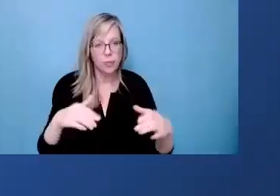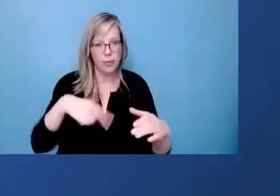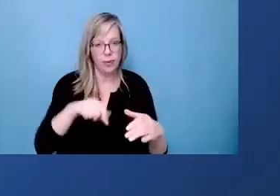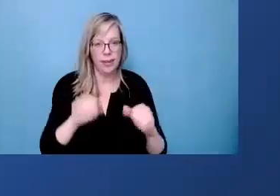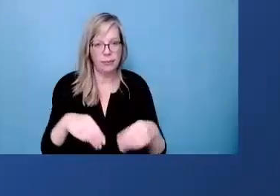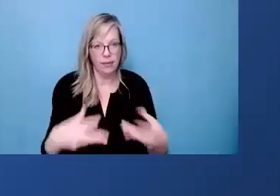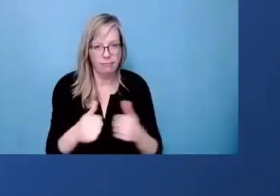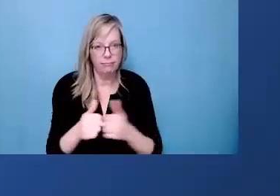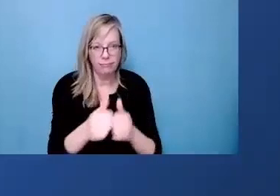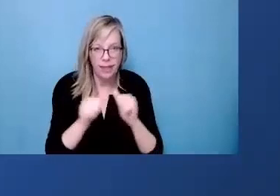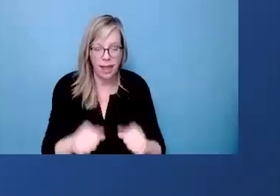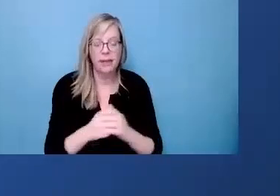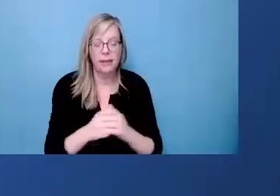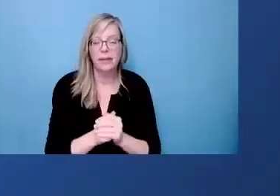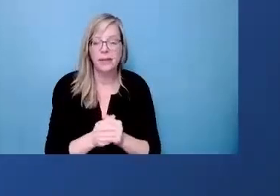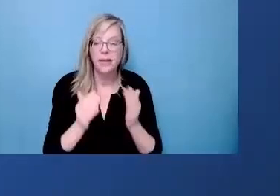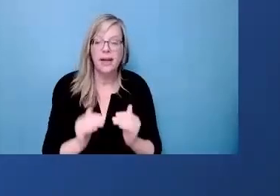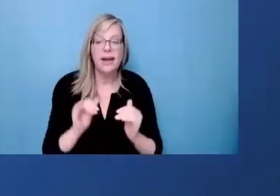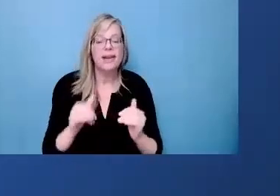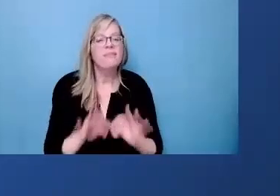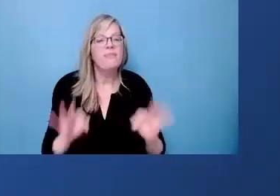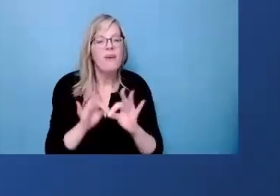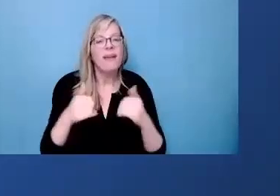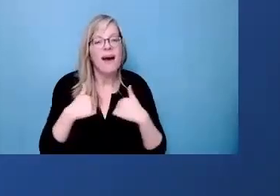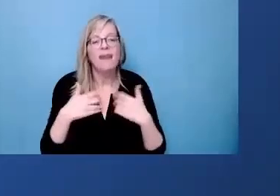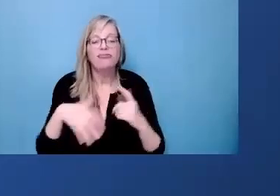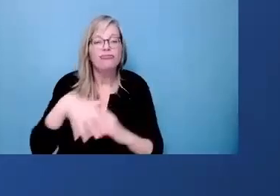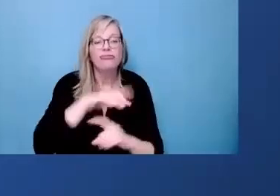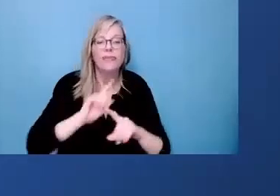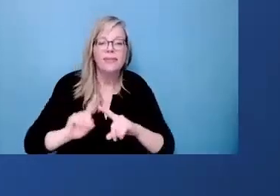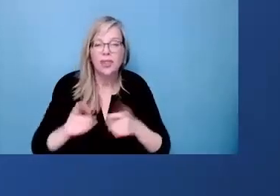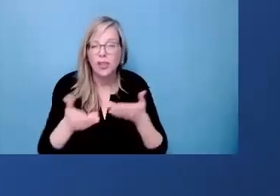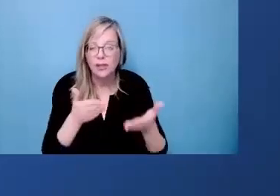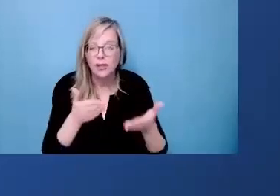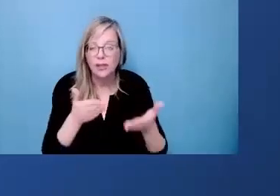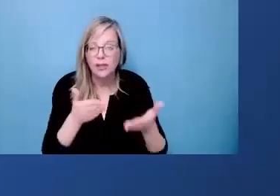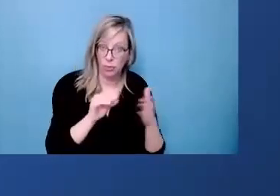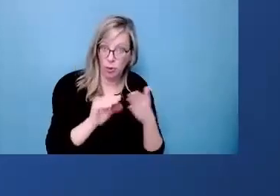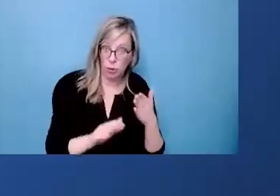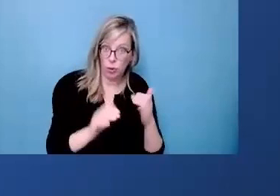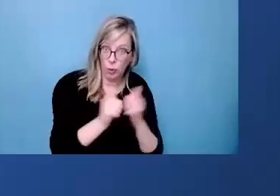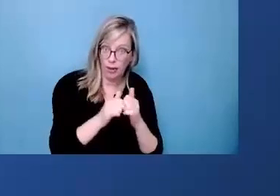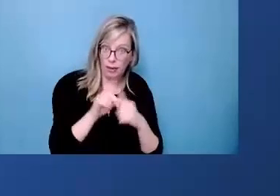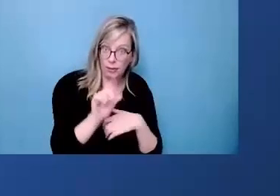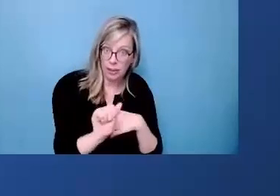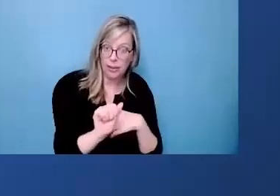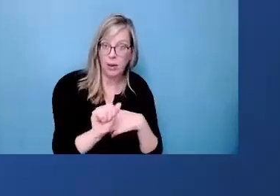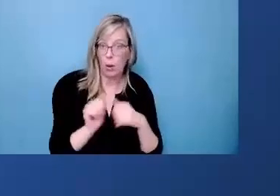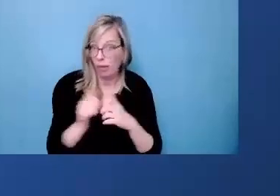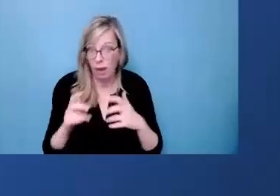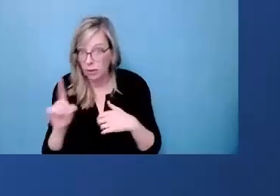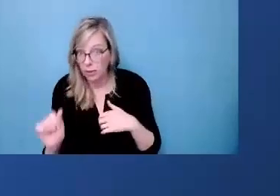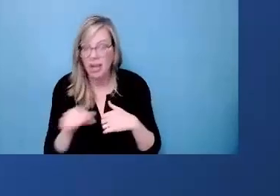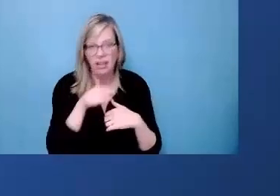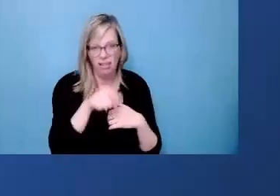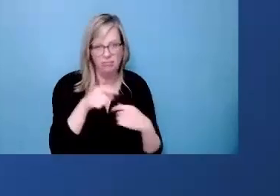Universal design and programming just as in learning is extremely important. Many students with and without disabilities struggle with